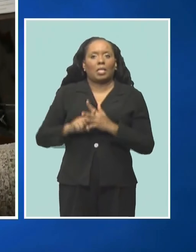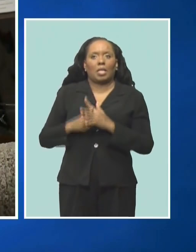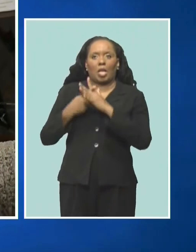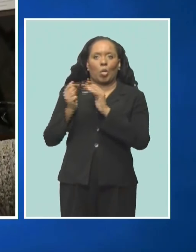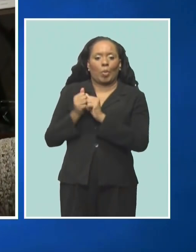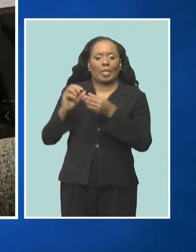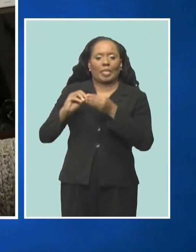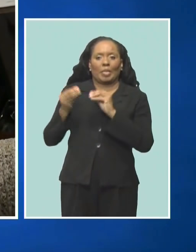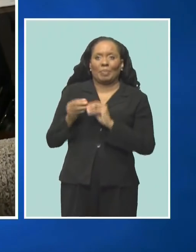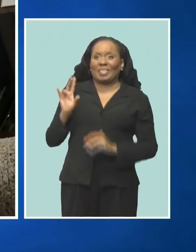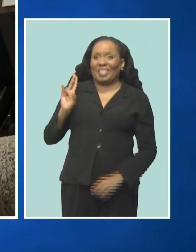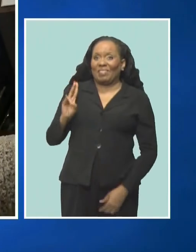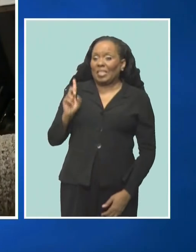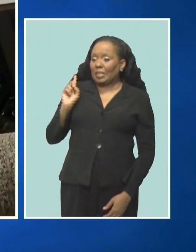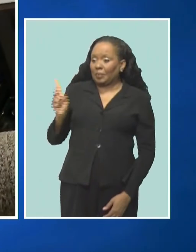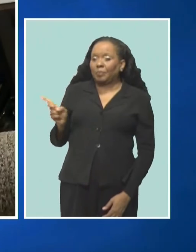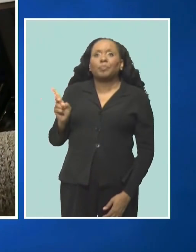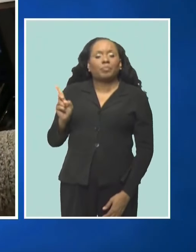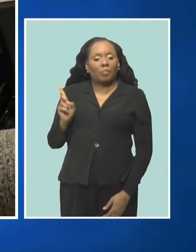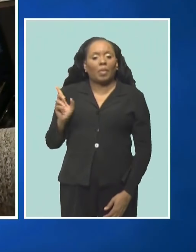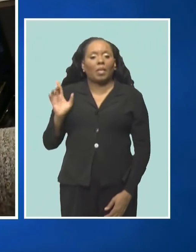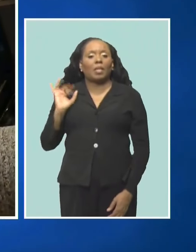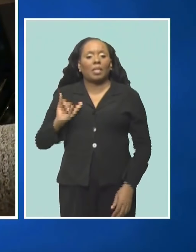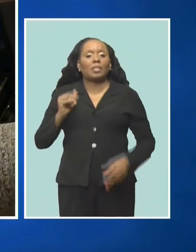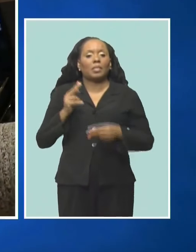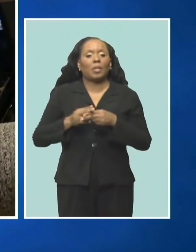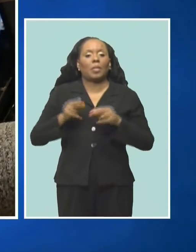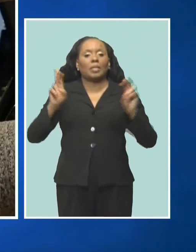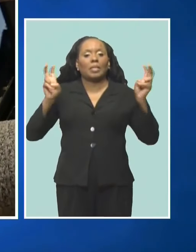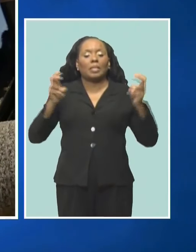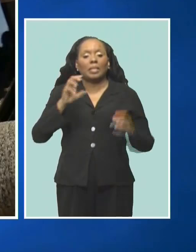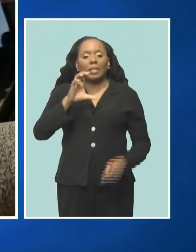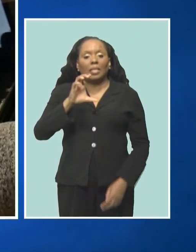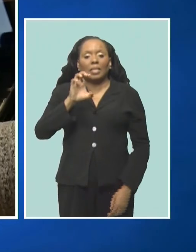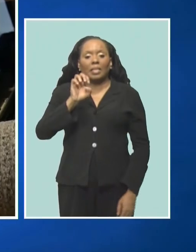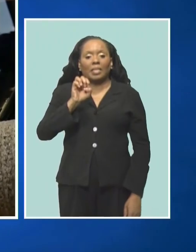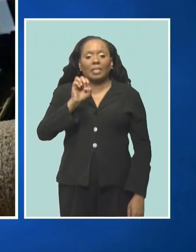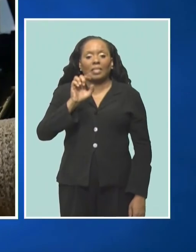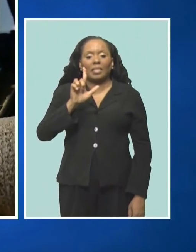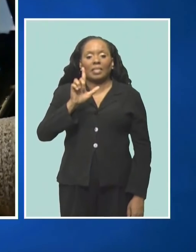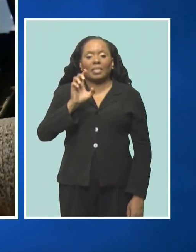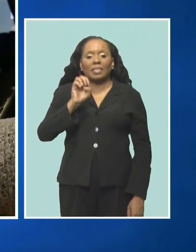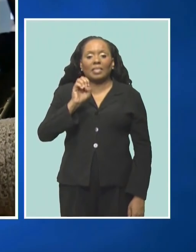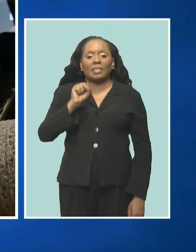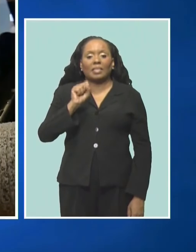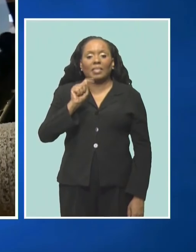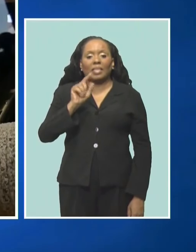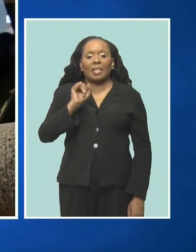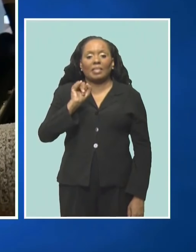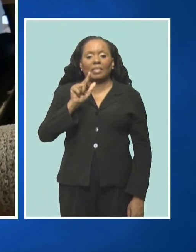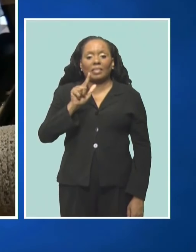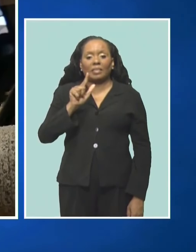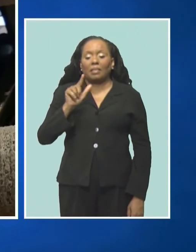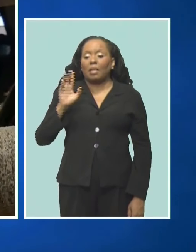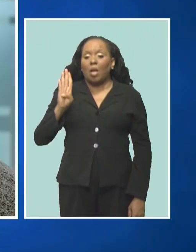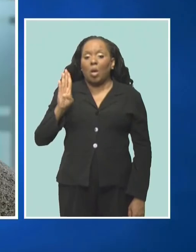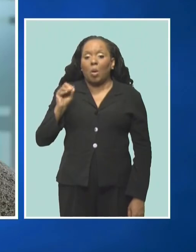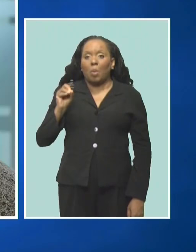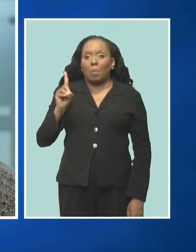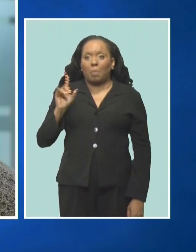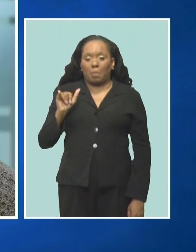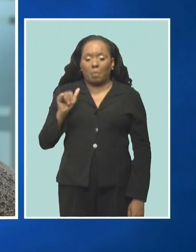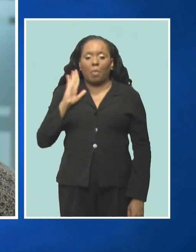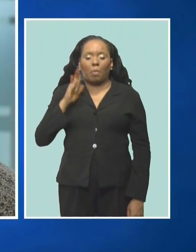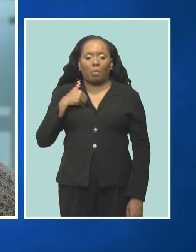this one will be called Slash Chill Body, although we were shopping that name. But for the entire month, we'll have at least